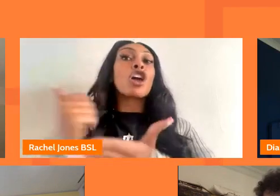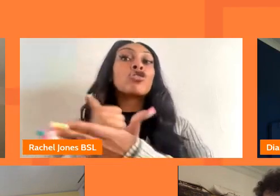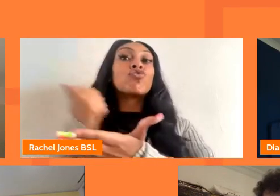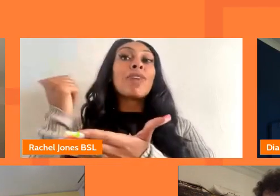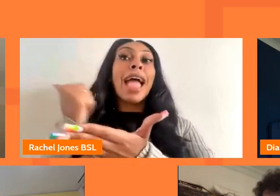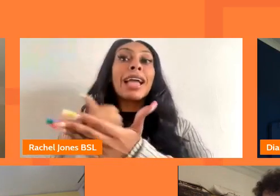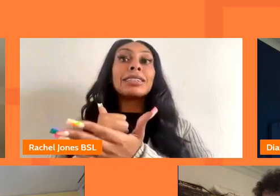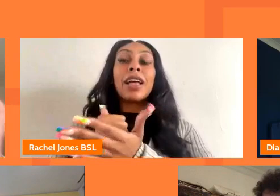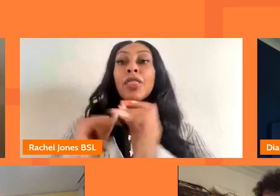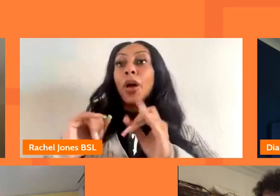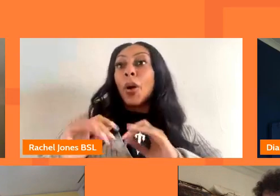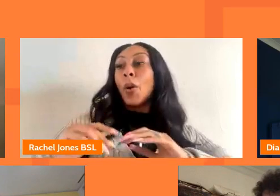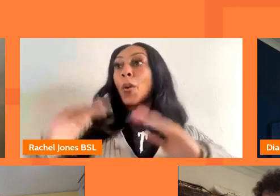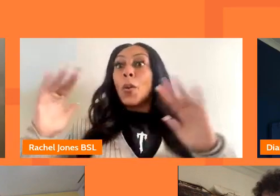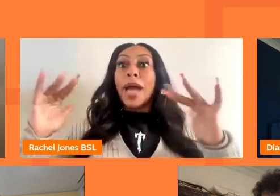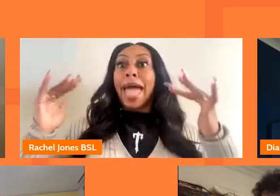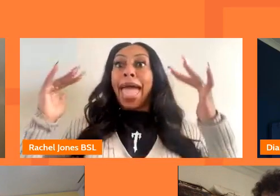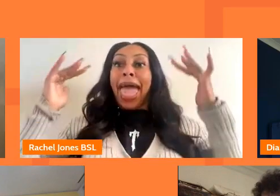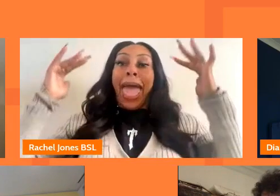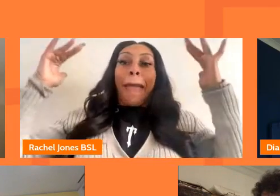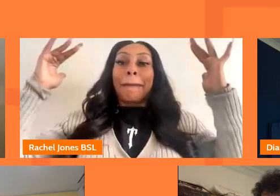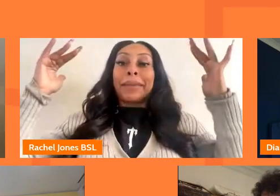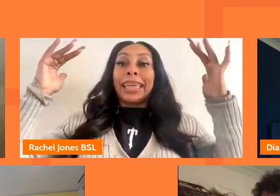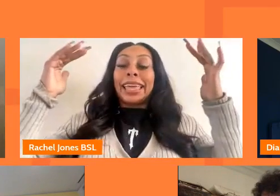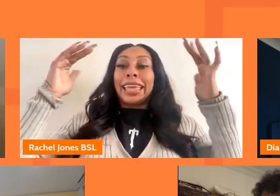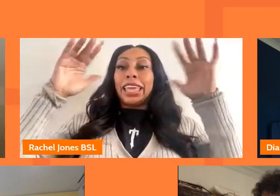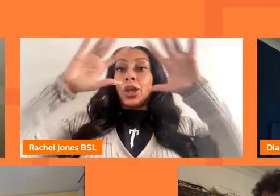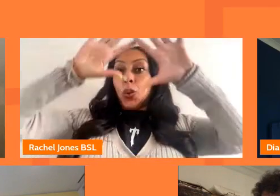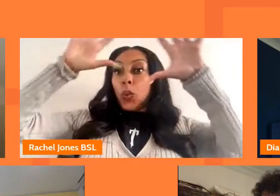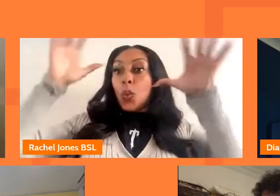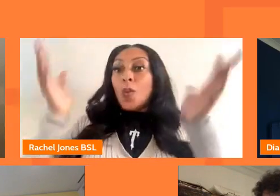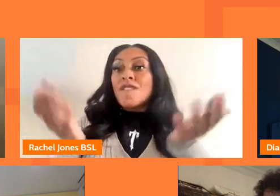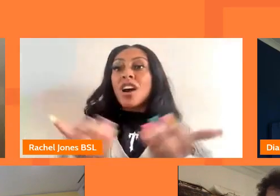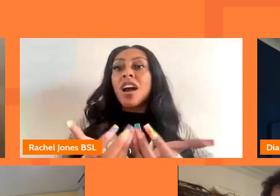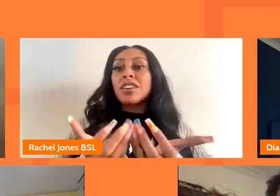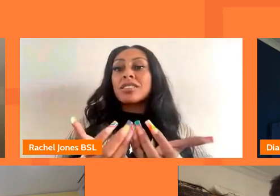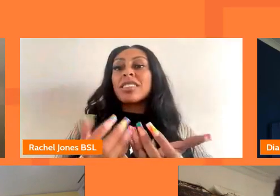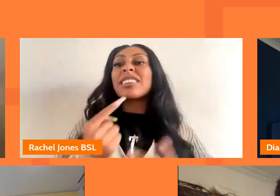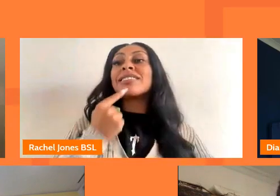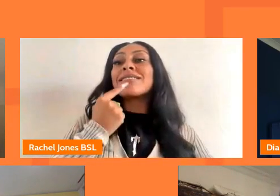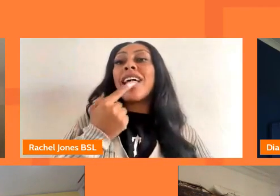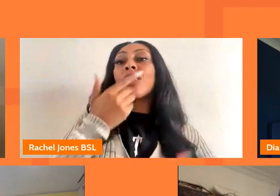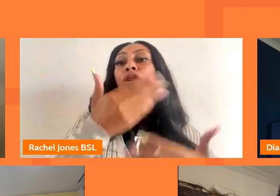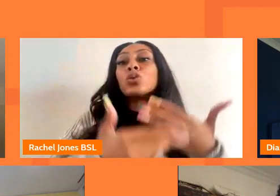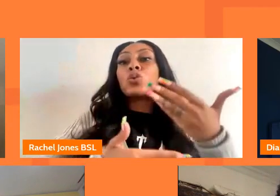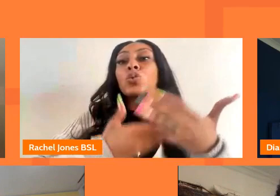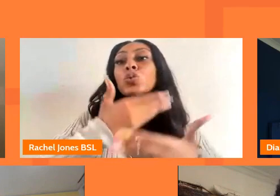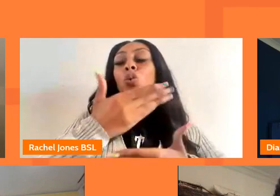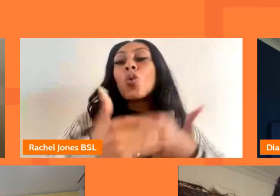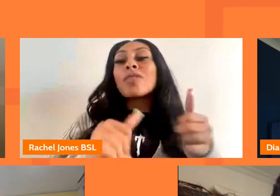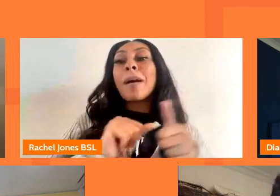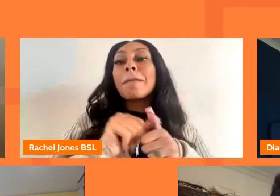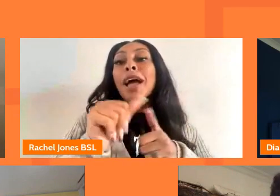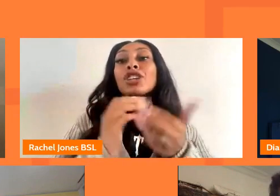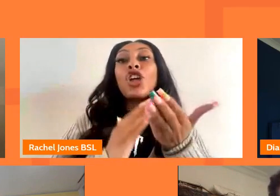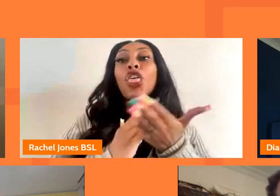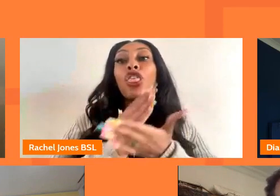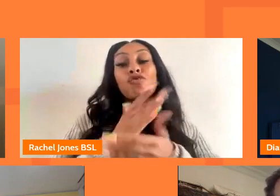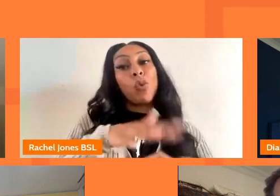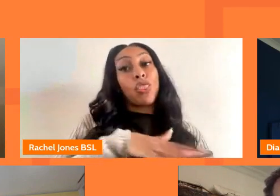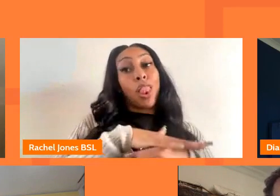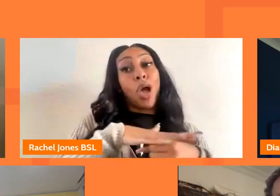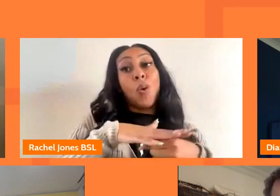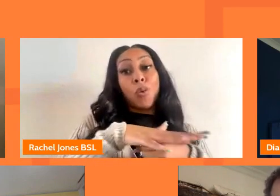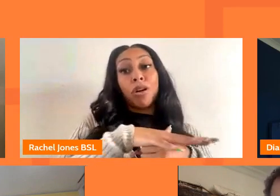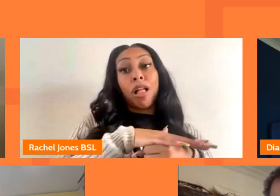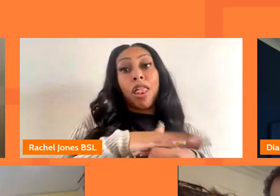the universal um it's it could it tells its stories best through the local through